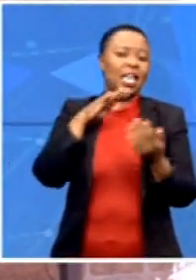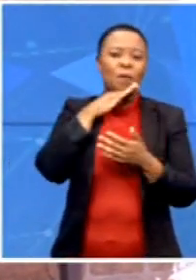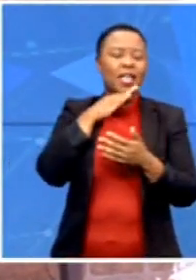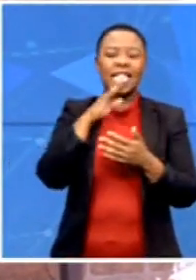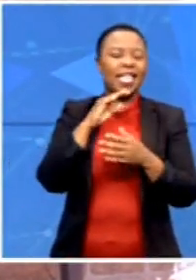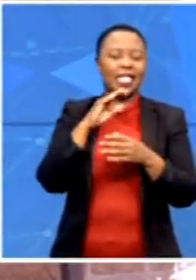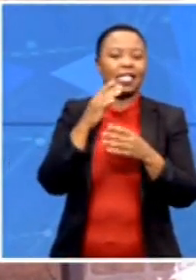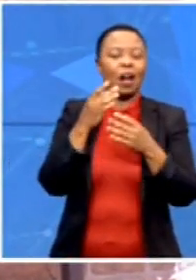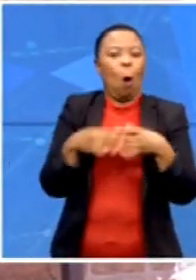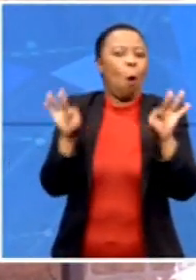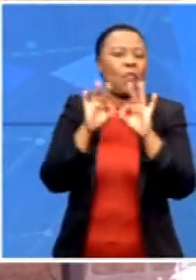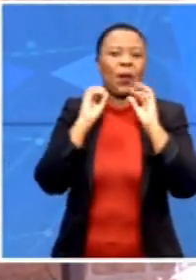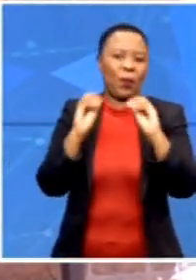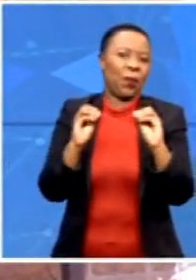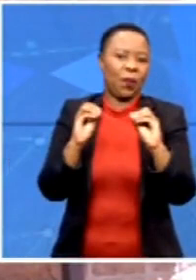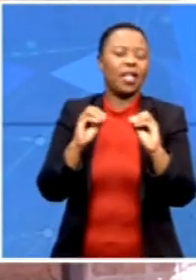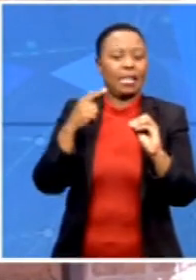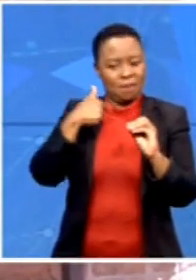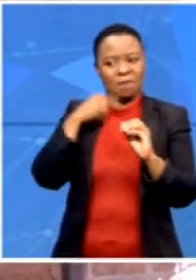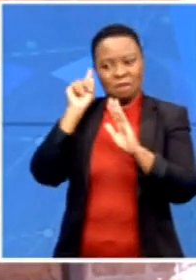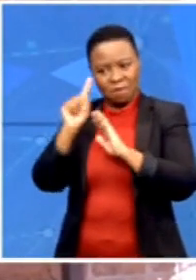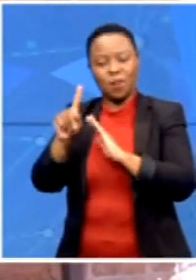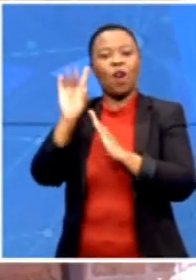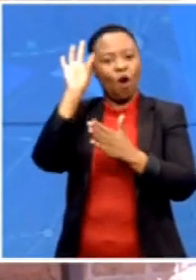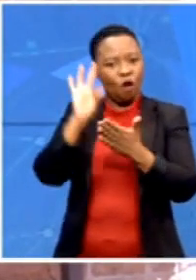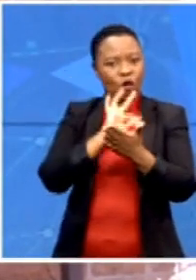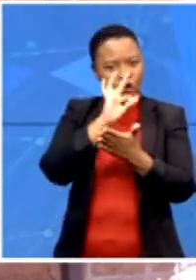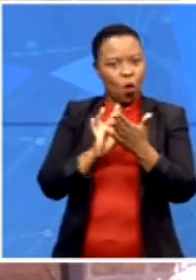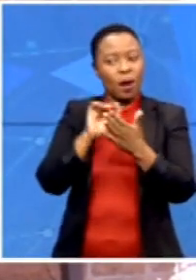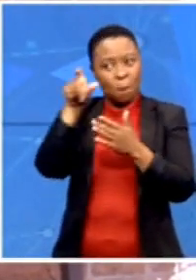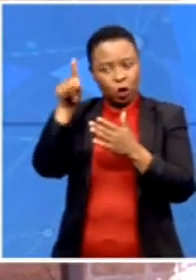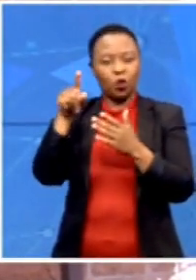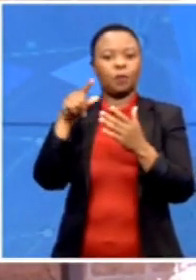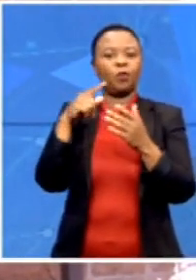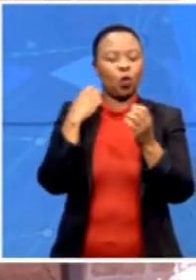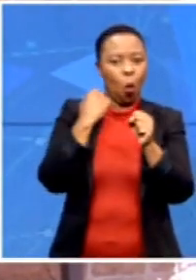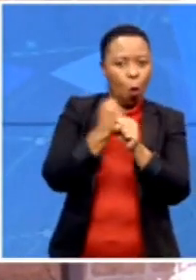somebody that will govern him locally for the next five years.